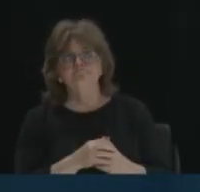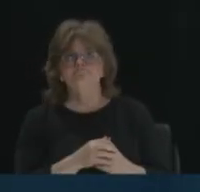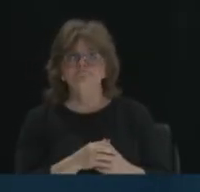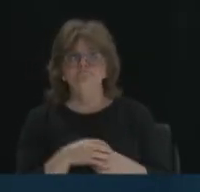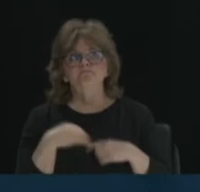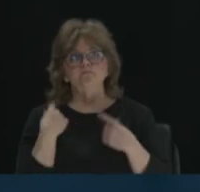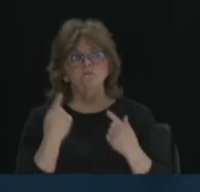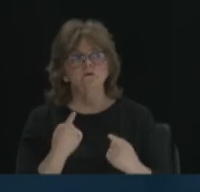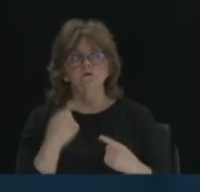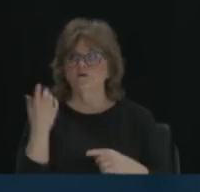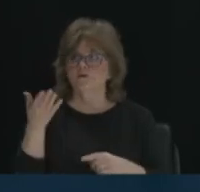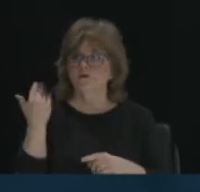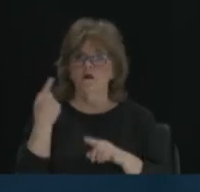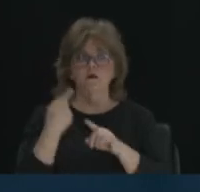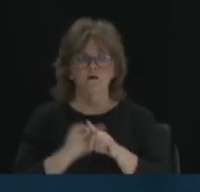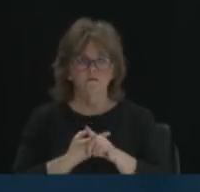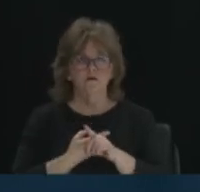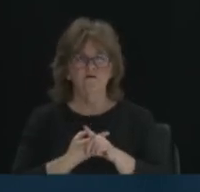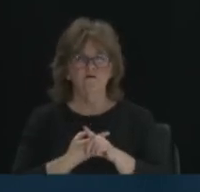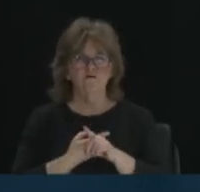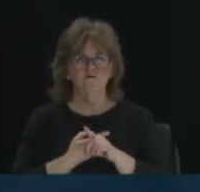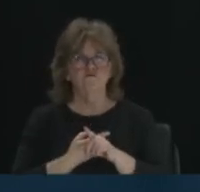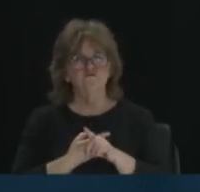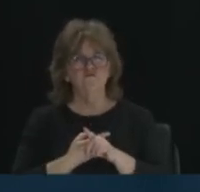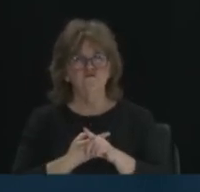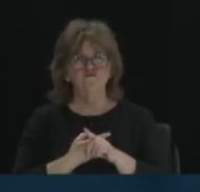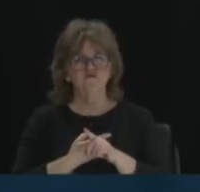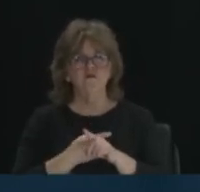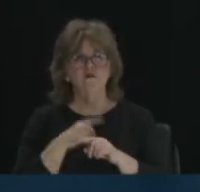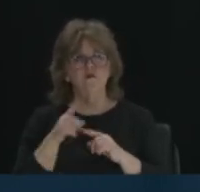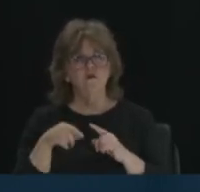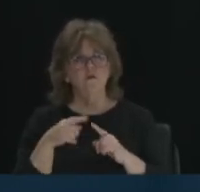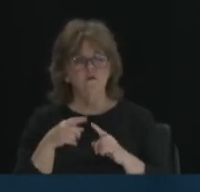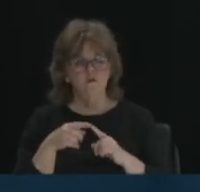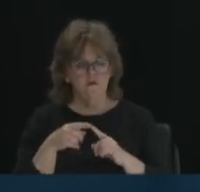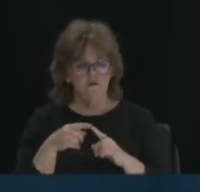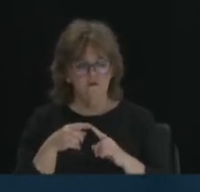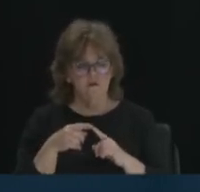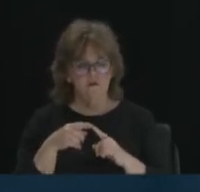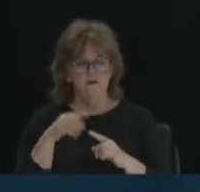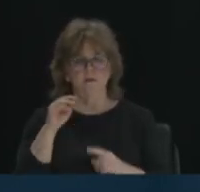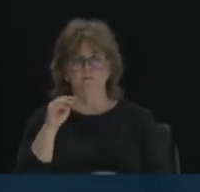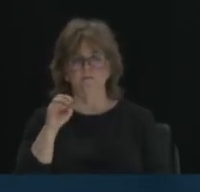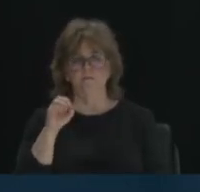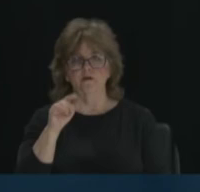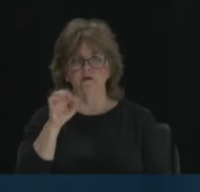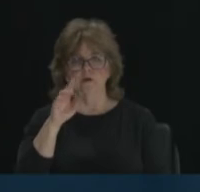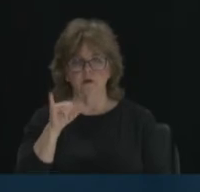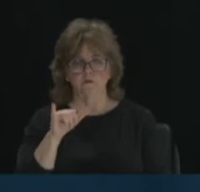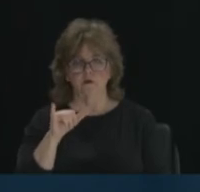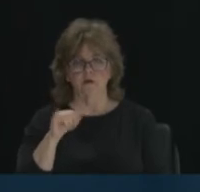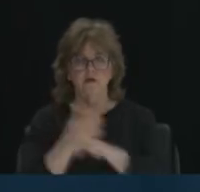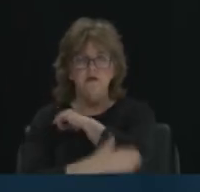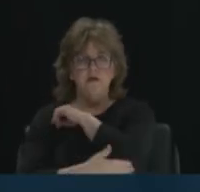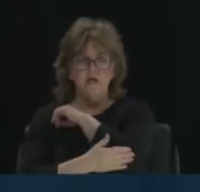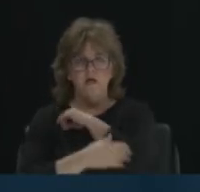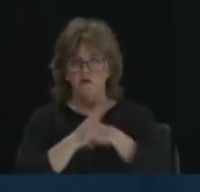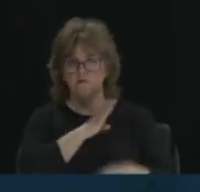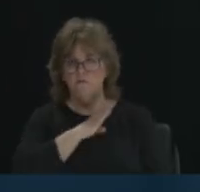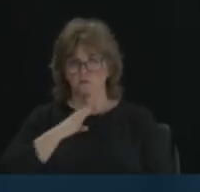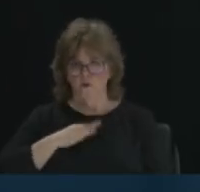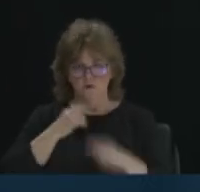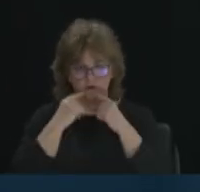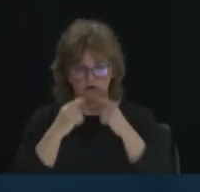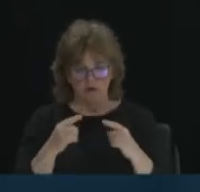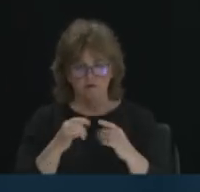the past month, I believe when they announced, when the Montgomery County Board of Elections announced that individuals will have